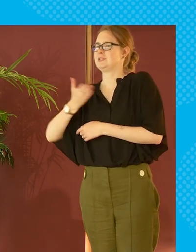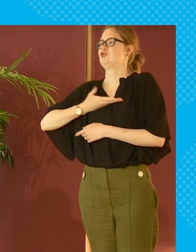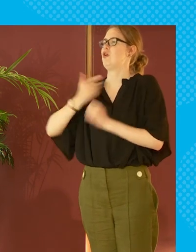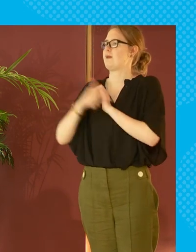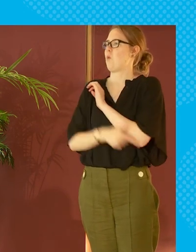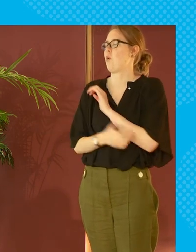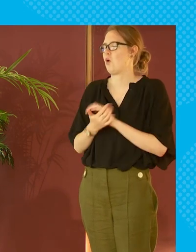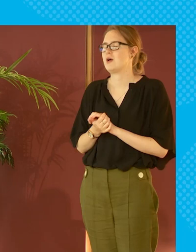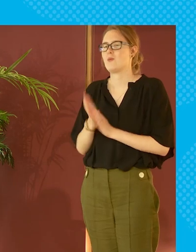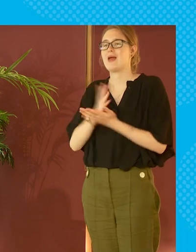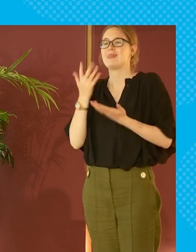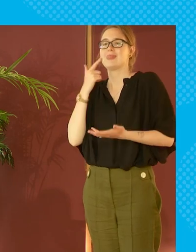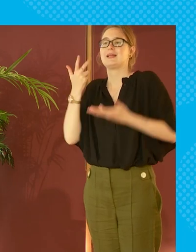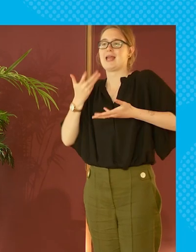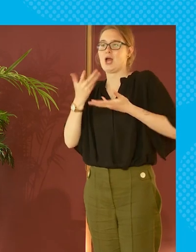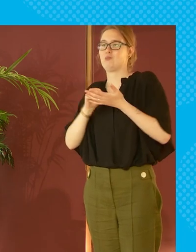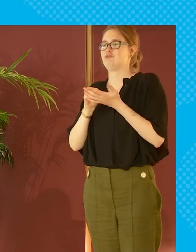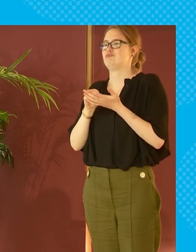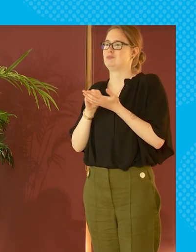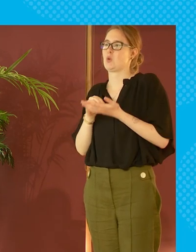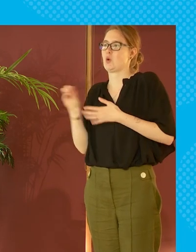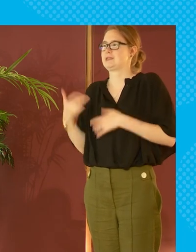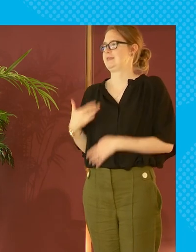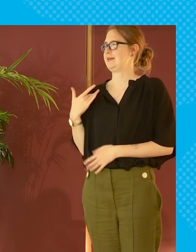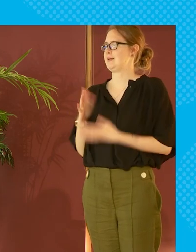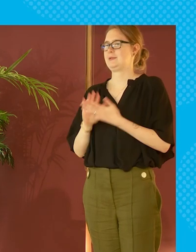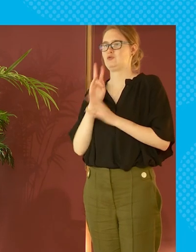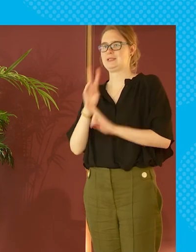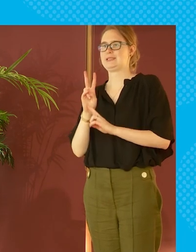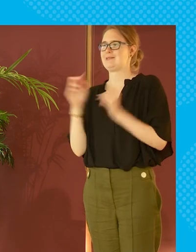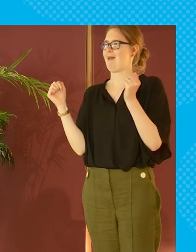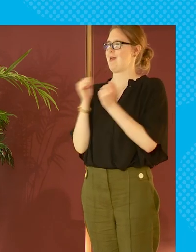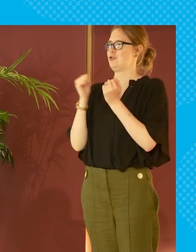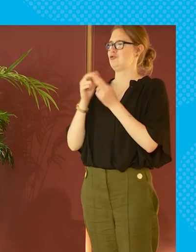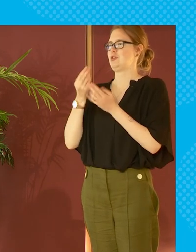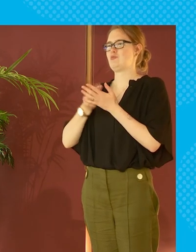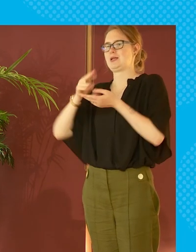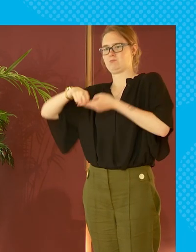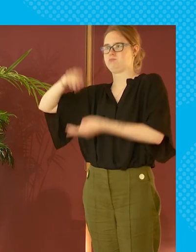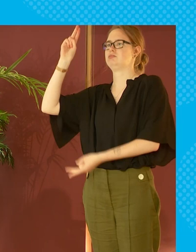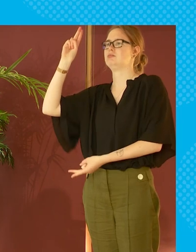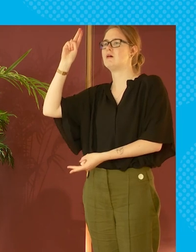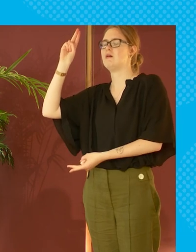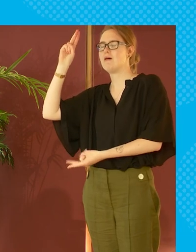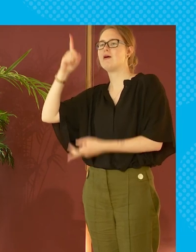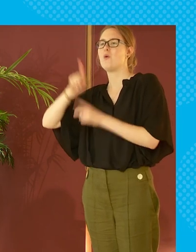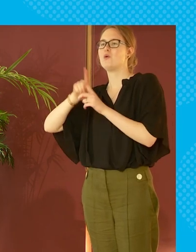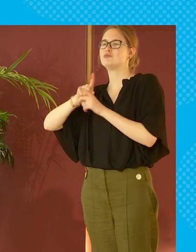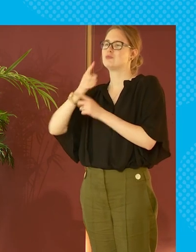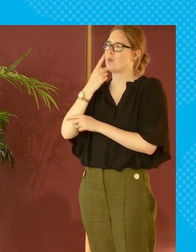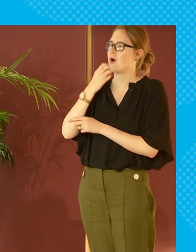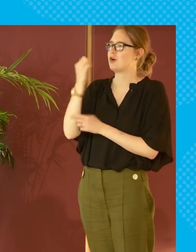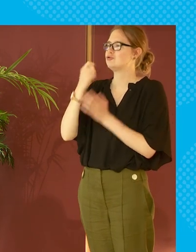about the deserving poor but i do think now with the cost of living where you see energy prices going through the roof